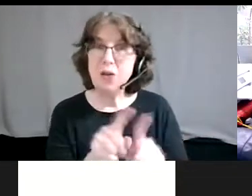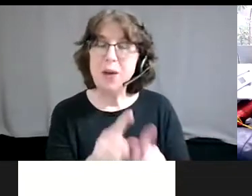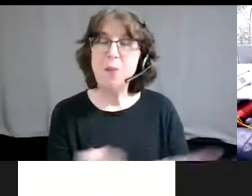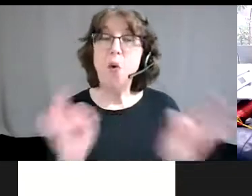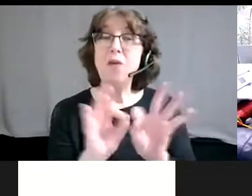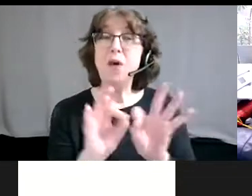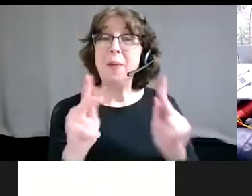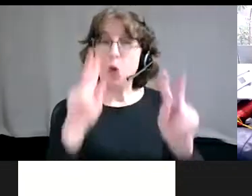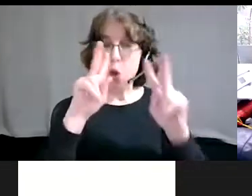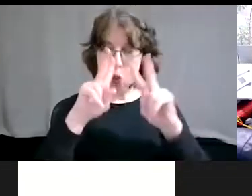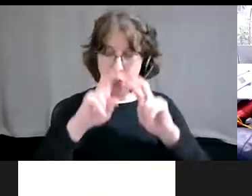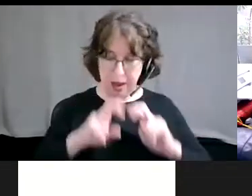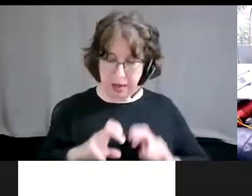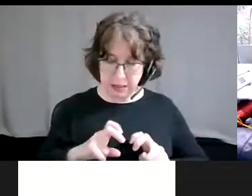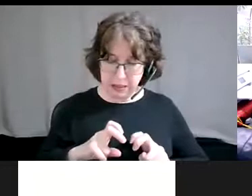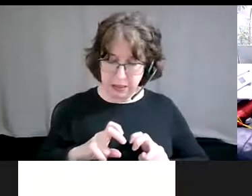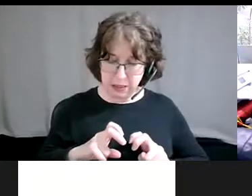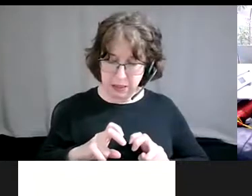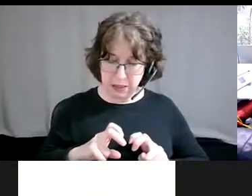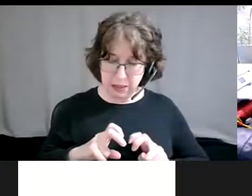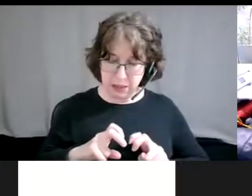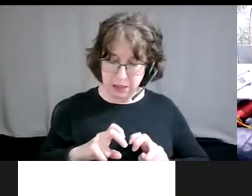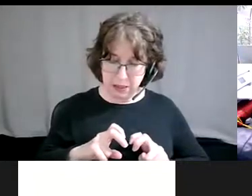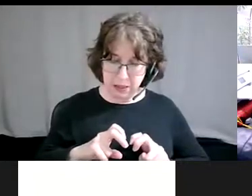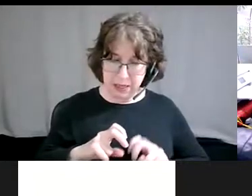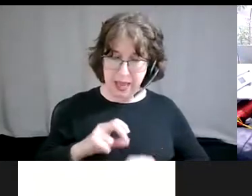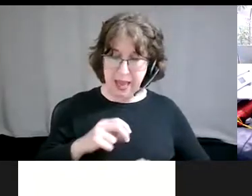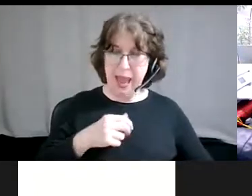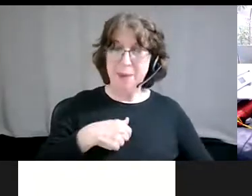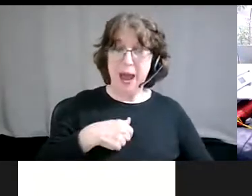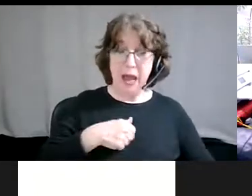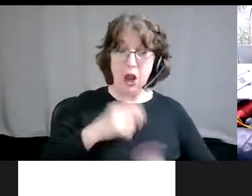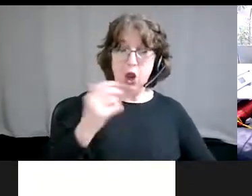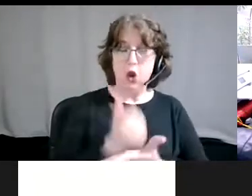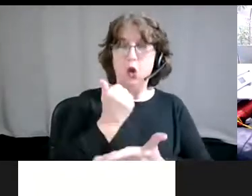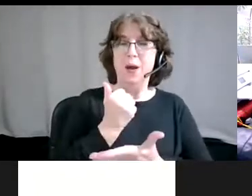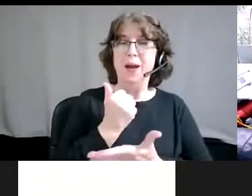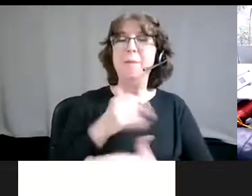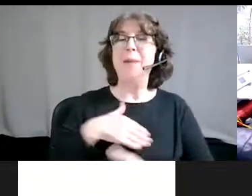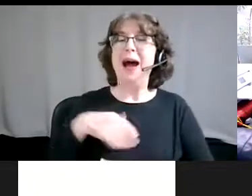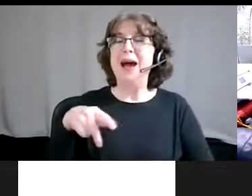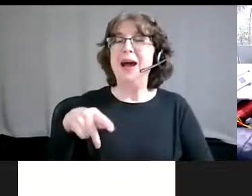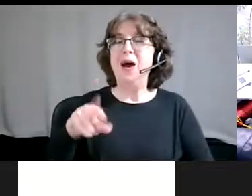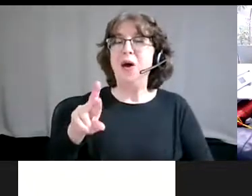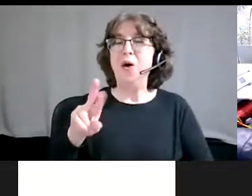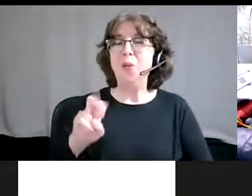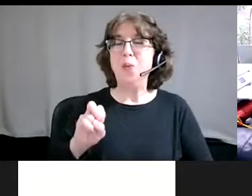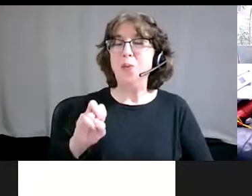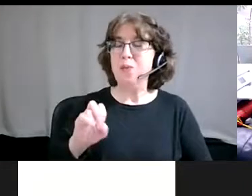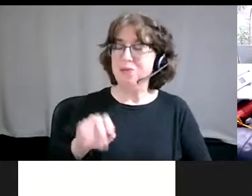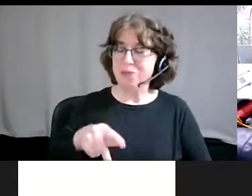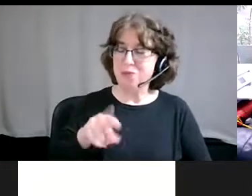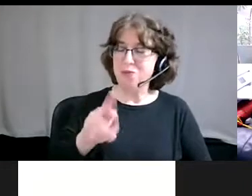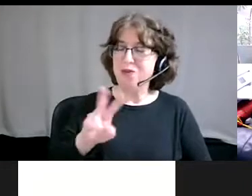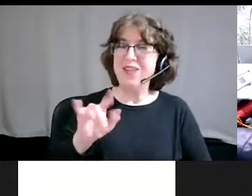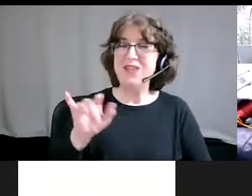extent to which they are using the privilege to be able to do that. Even if I, you know, and I say this all the time, even